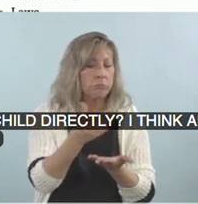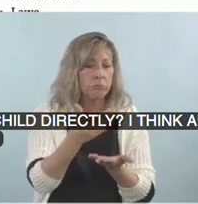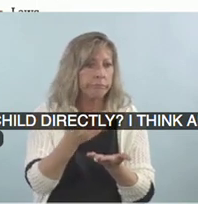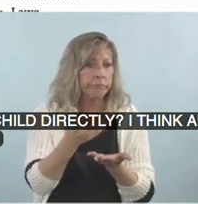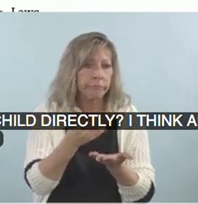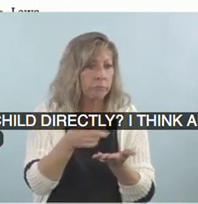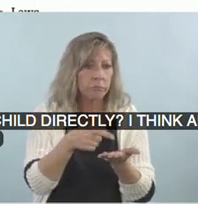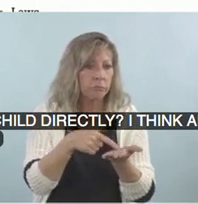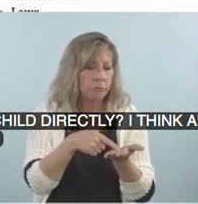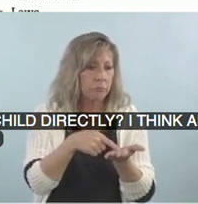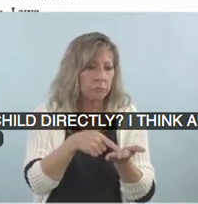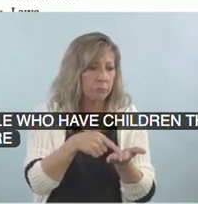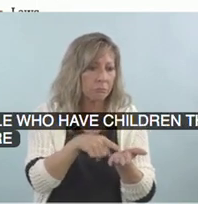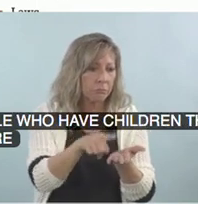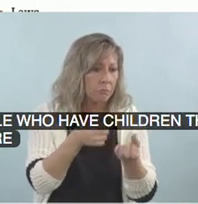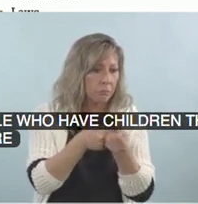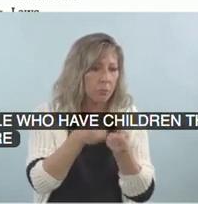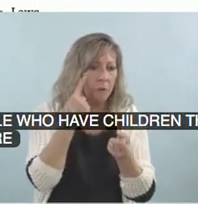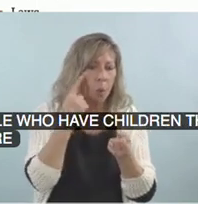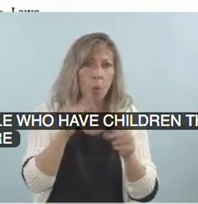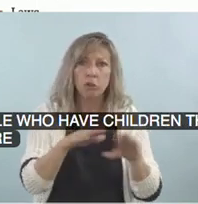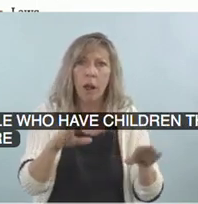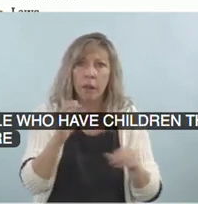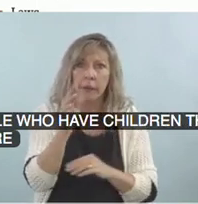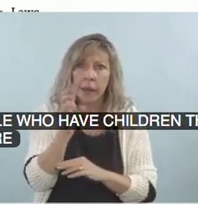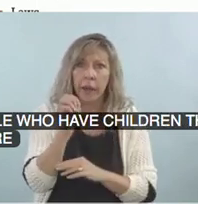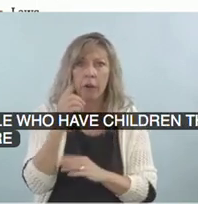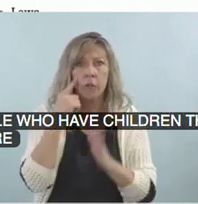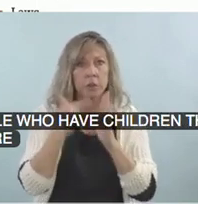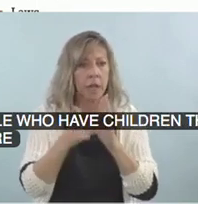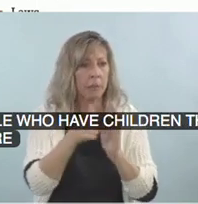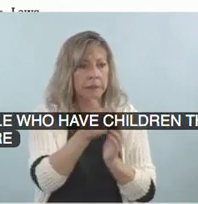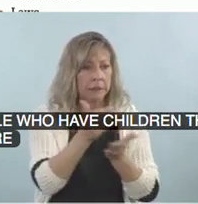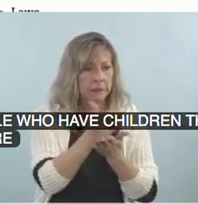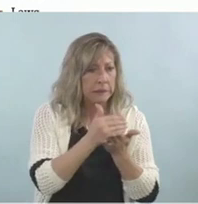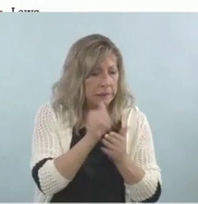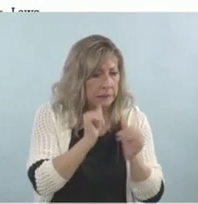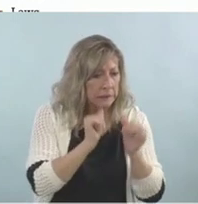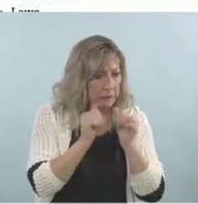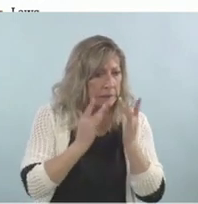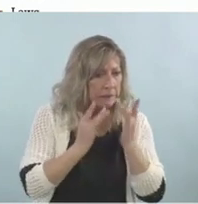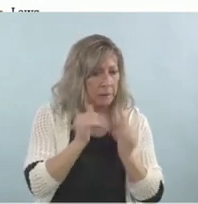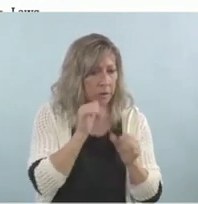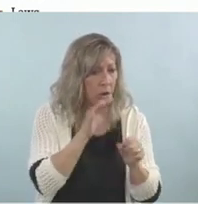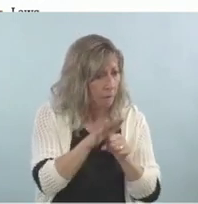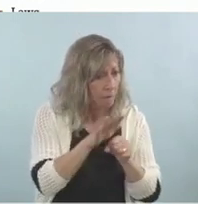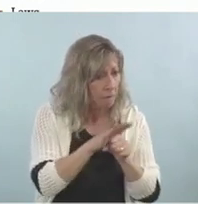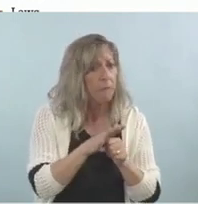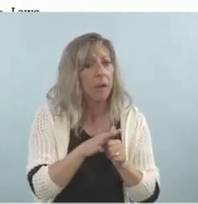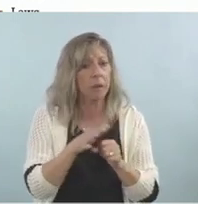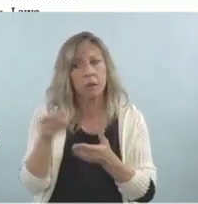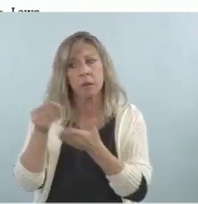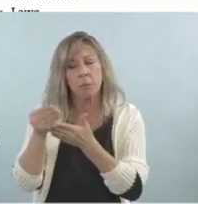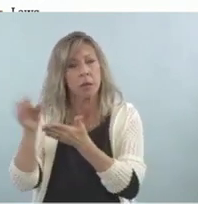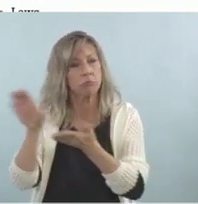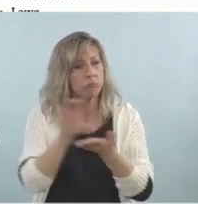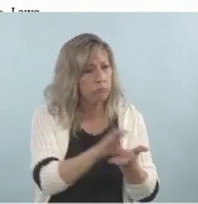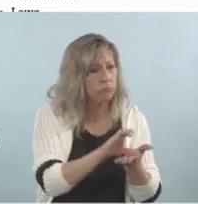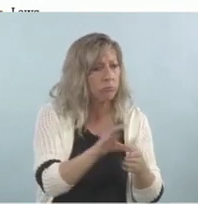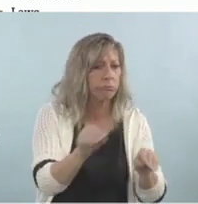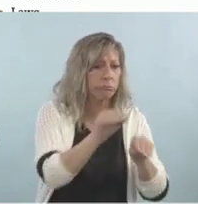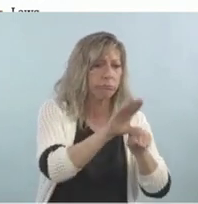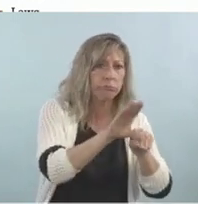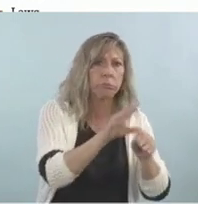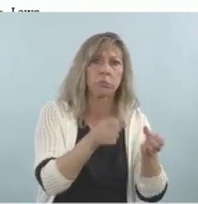If they're from a lower socioeconomic group, if the government decides they're going to cut that, then a parent